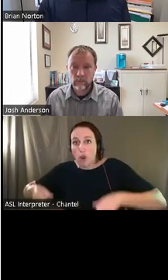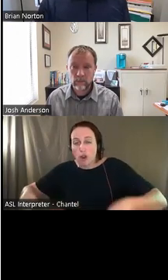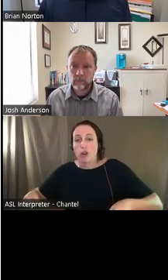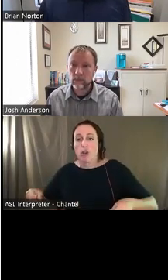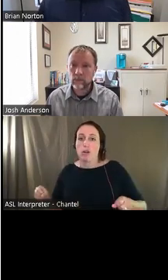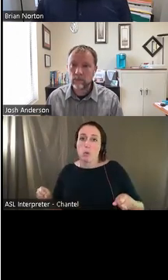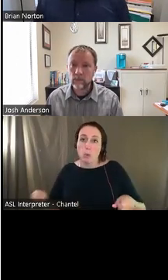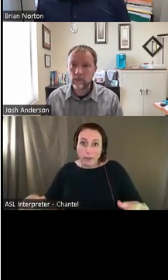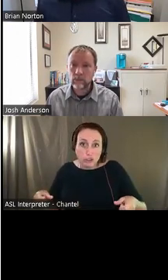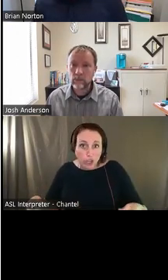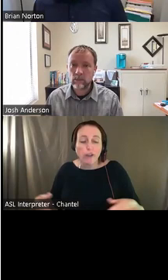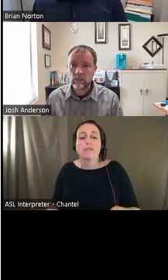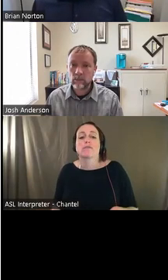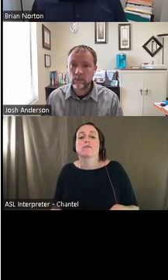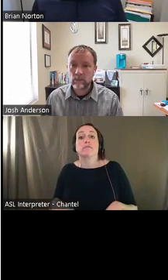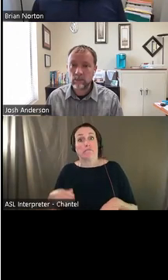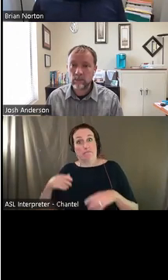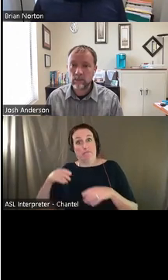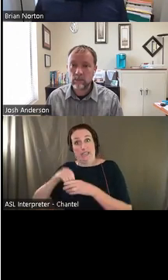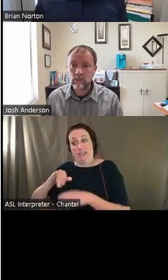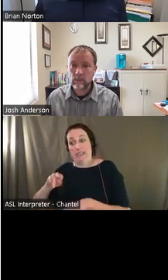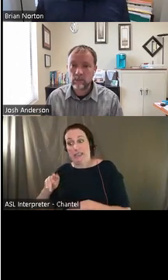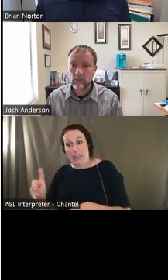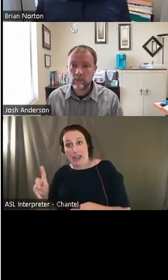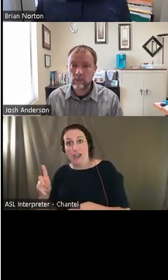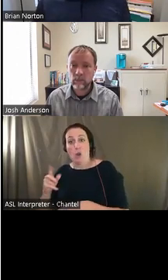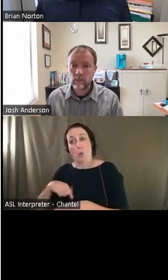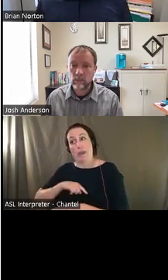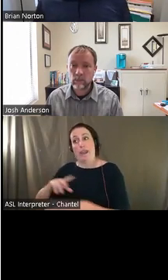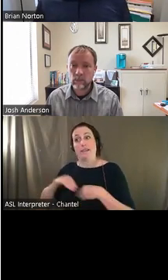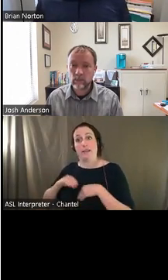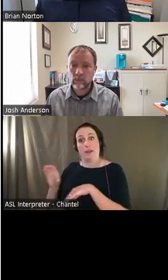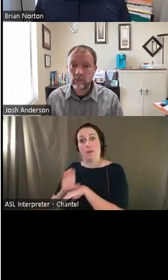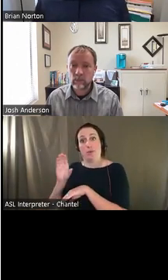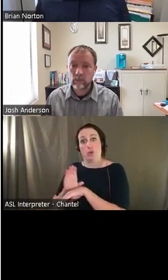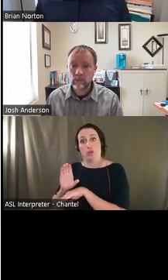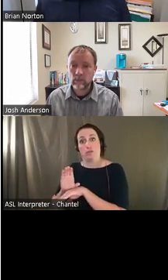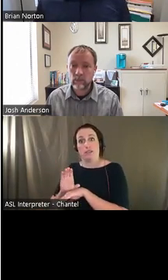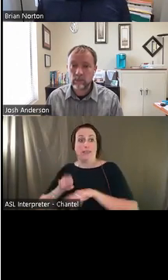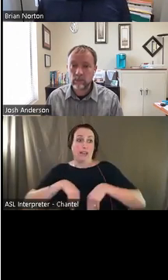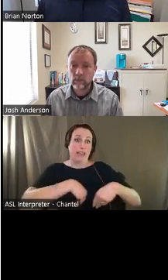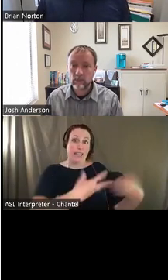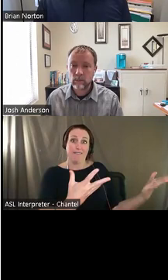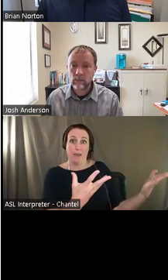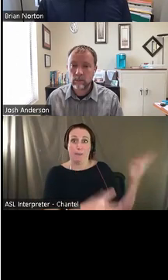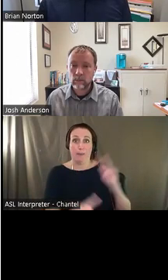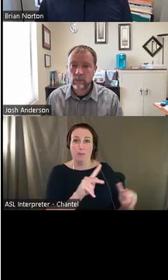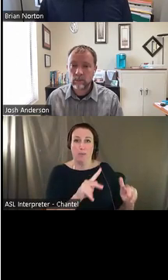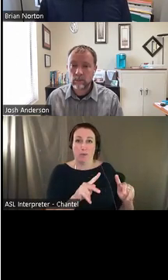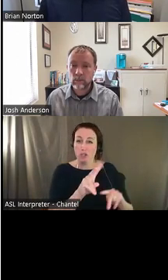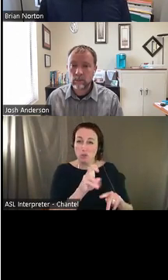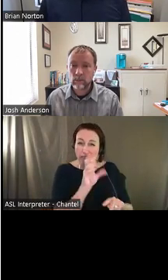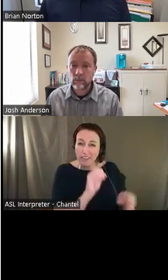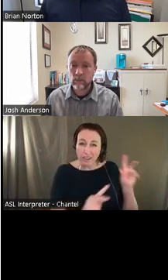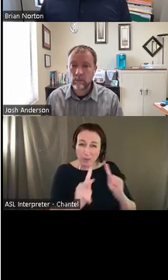also here in Indiana, we take in computers and give 250 computers away a year to folks with disabilities who live in the state of Indiana. Um, when they operate